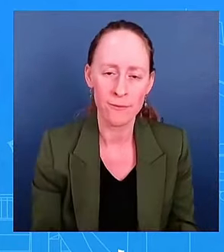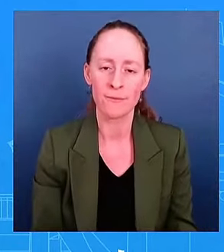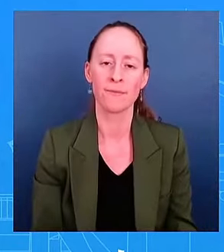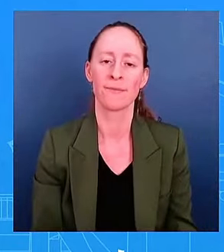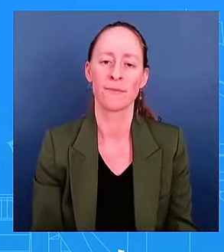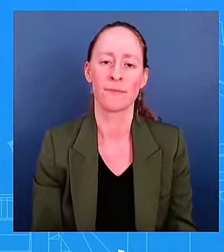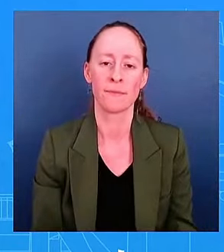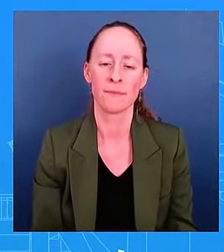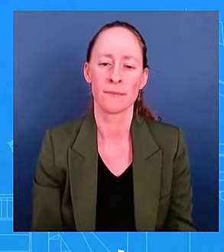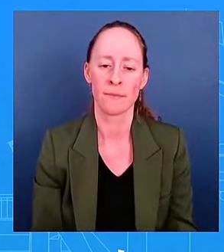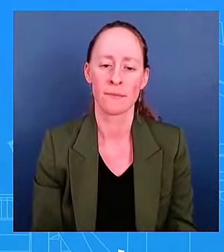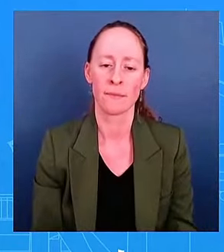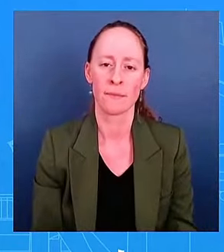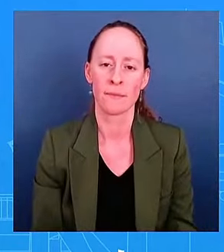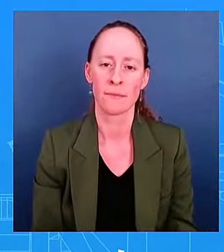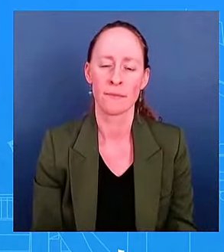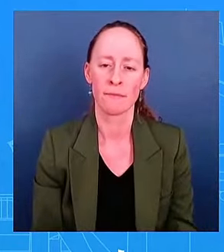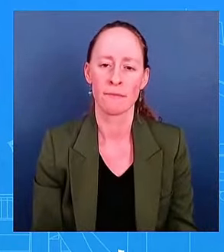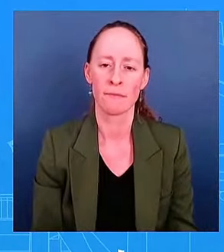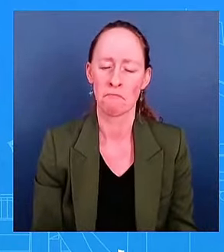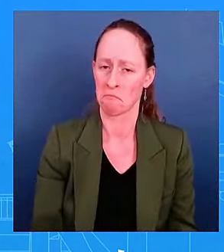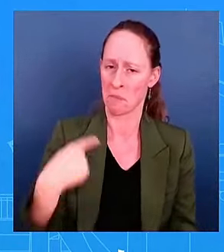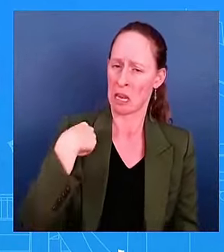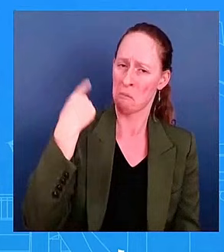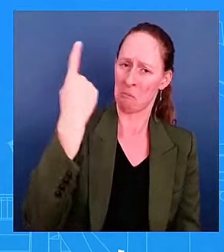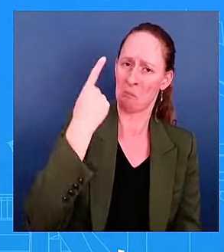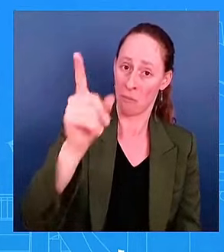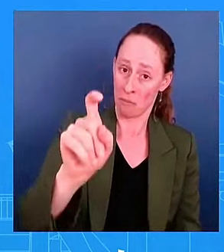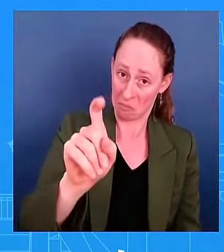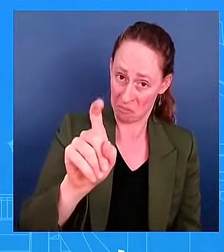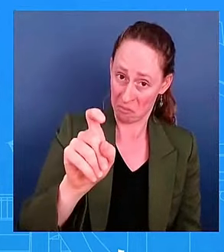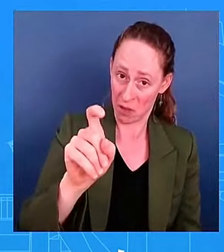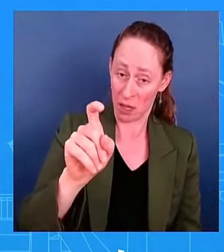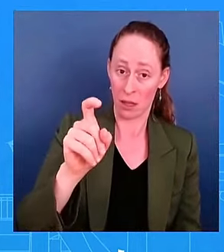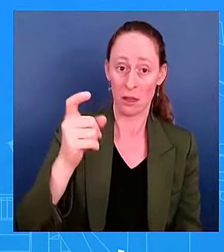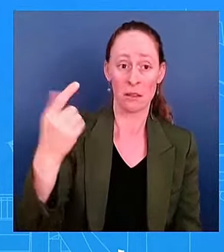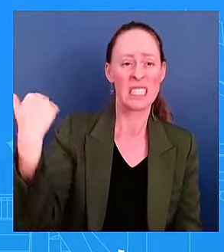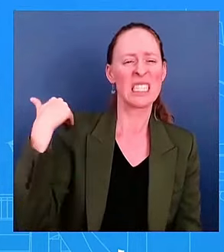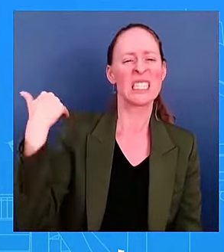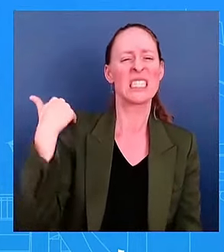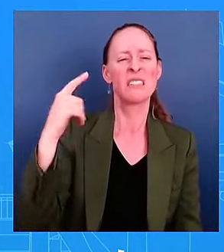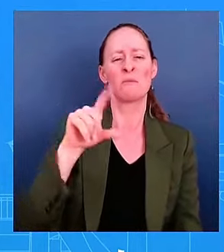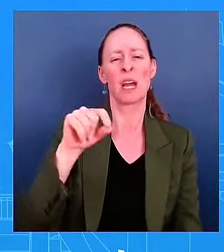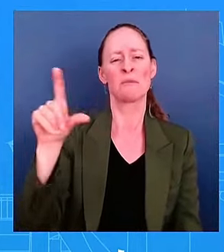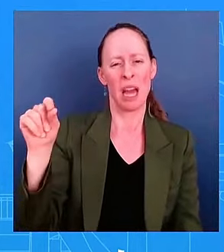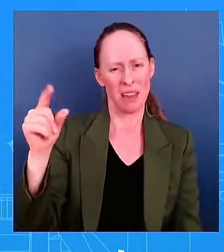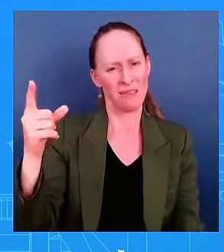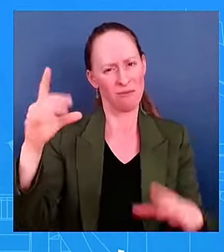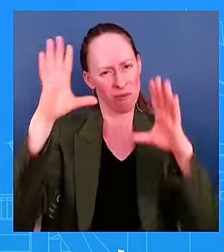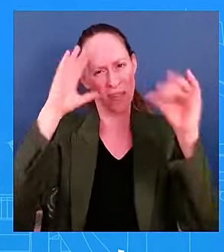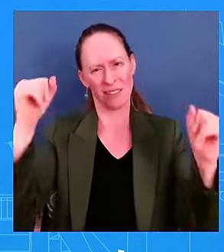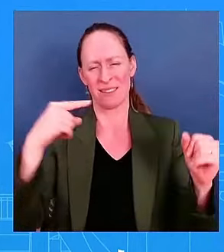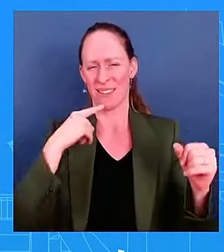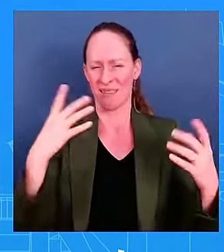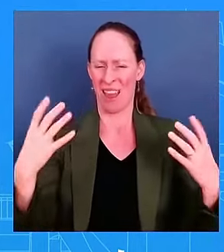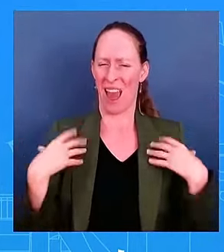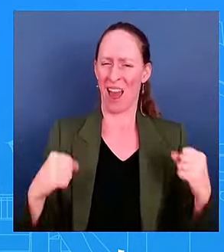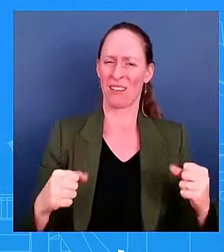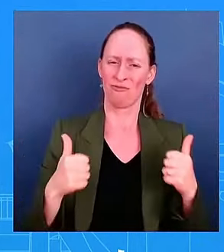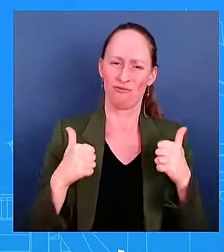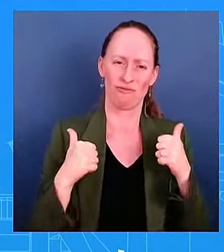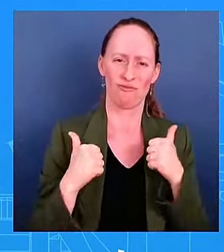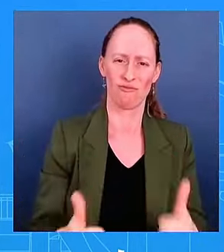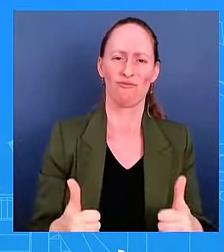this, back in 2020, referred to himself as a transition candidate. He also said back then that he would be a bridge to the next